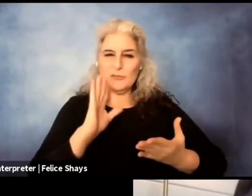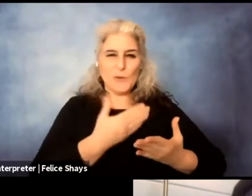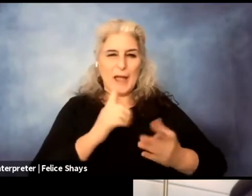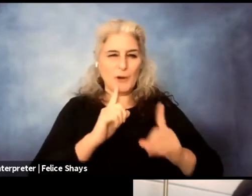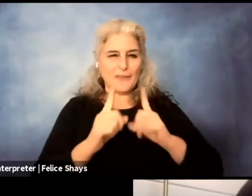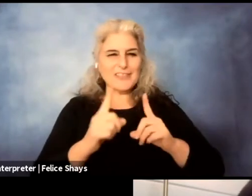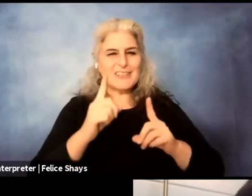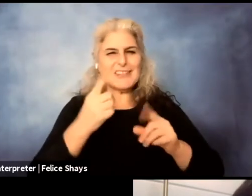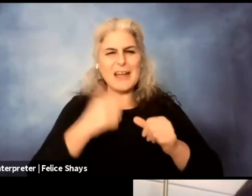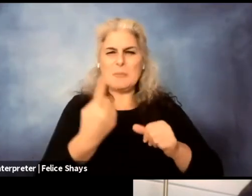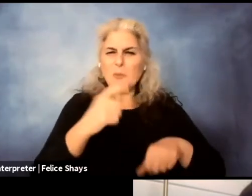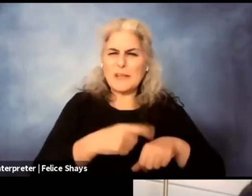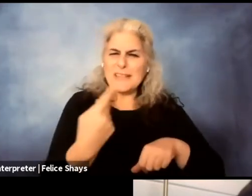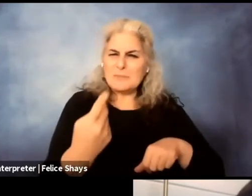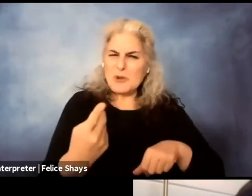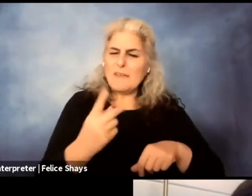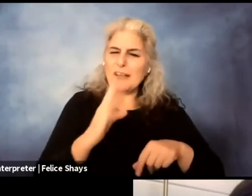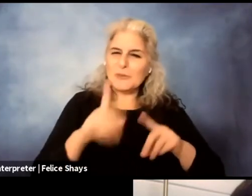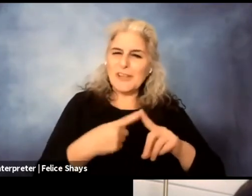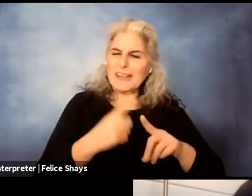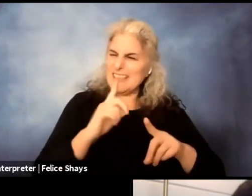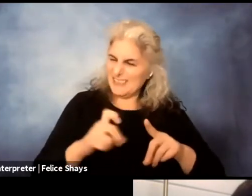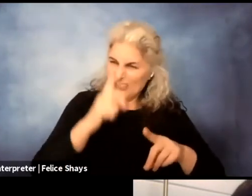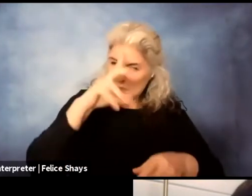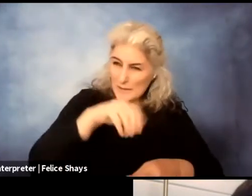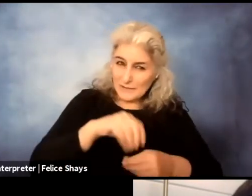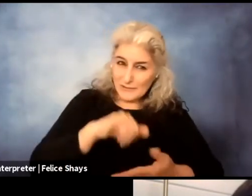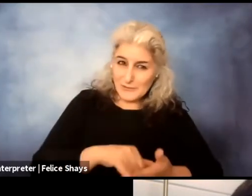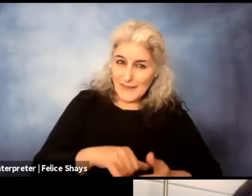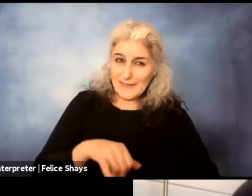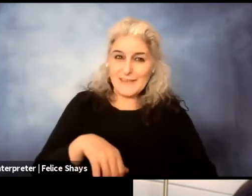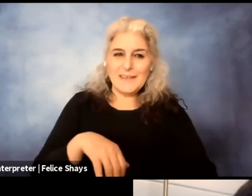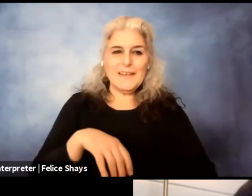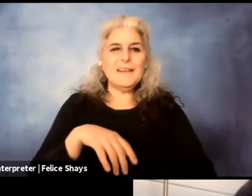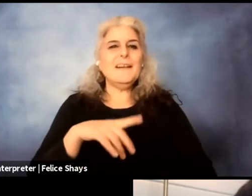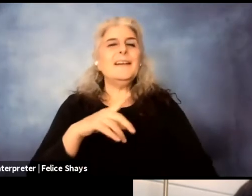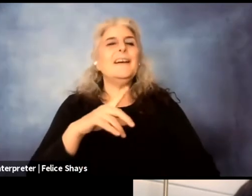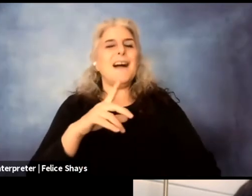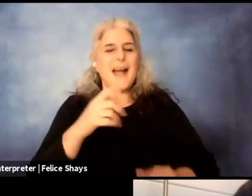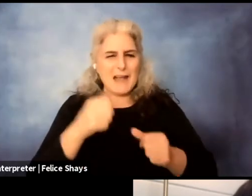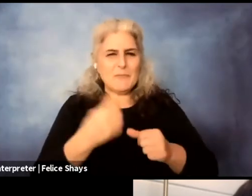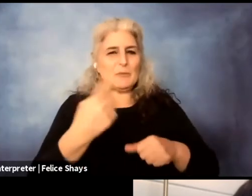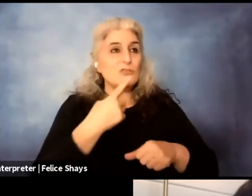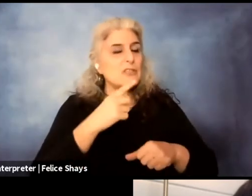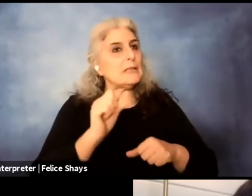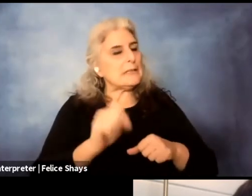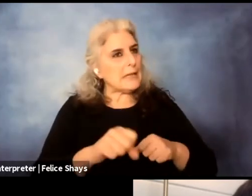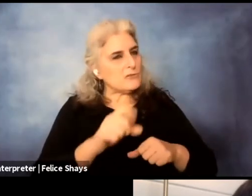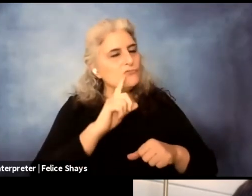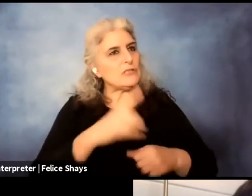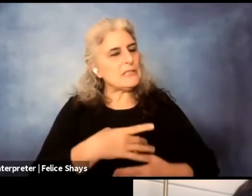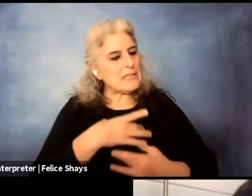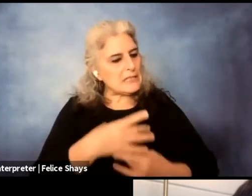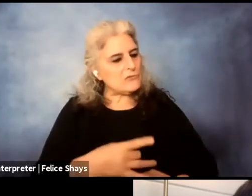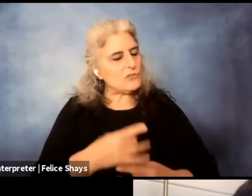had a phone call. was like, should I still include that? Like, is it just not helpful? And I remember you said that, oh, it can be really interesting to have